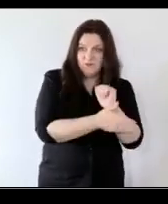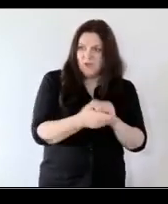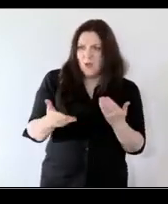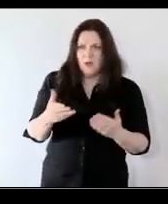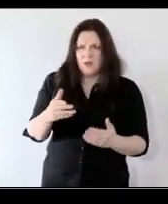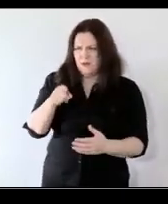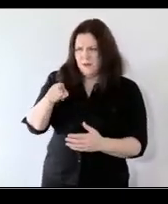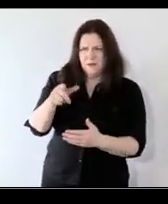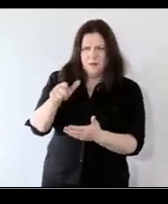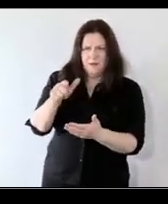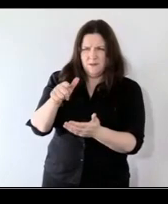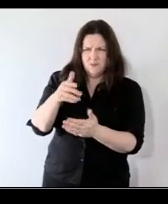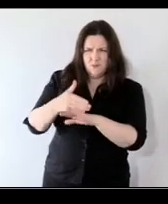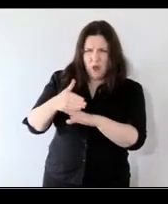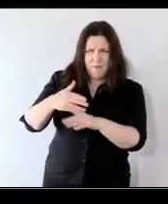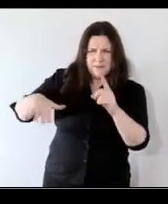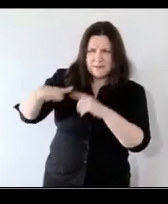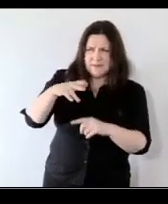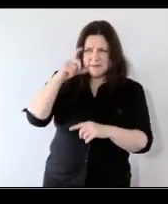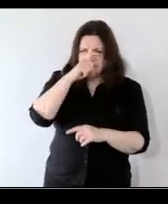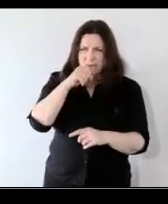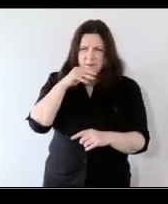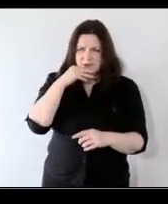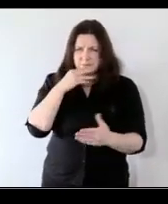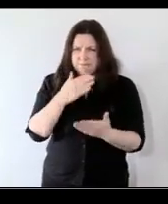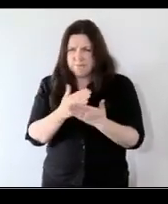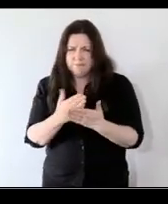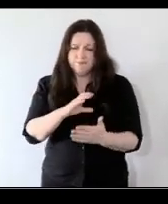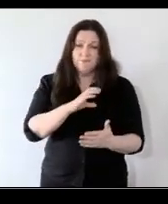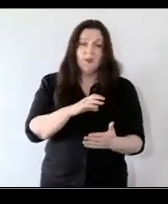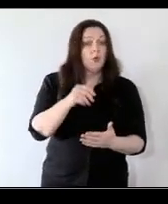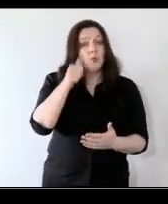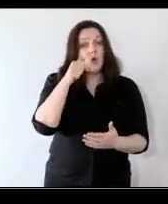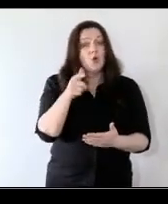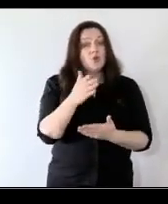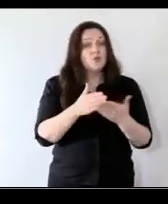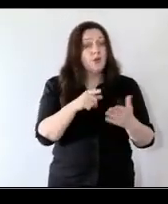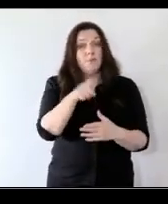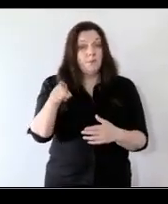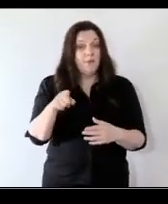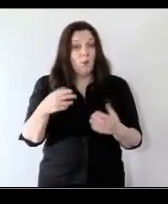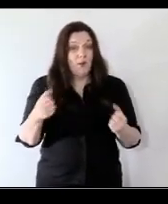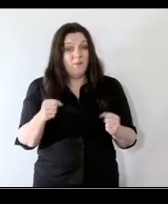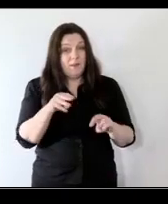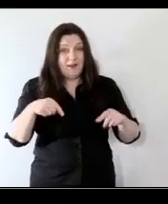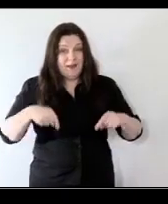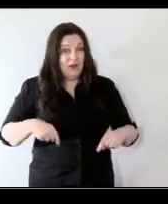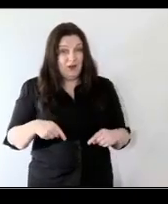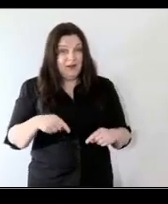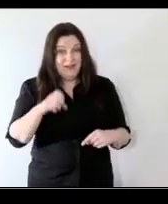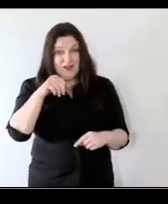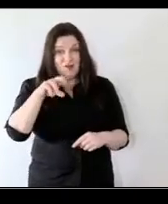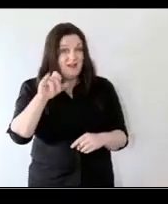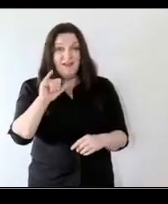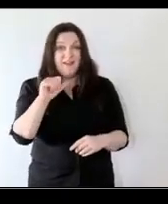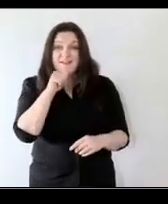market and like all organizations vsri we've had people start and they have never met their colleagues in person they haven't even been